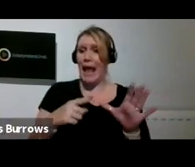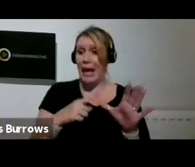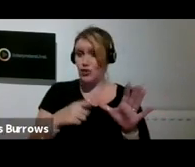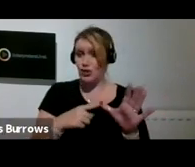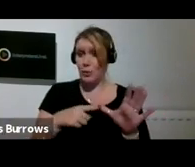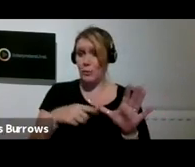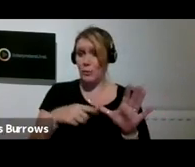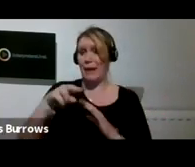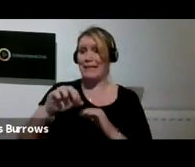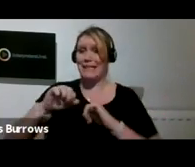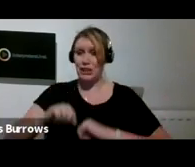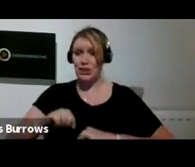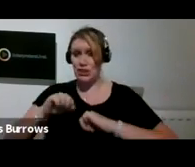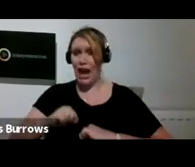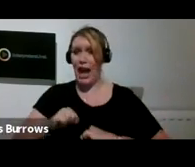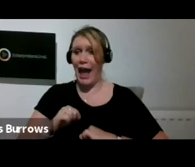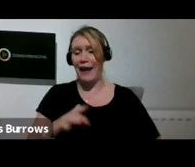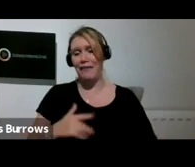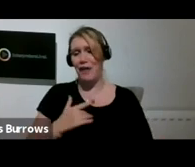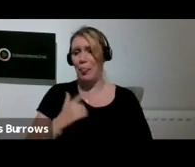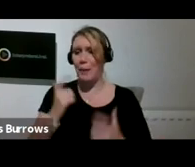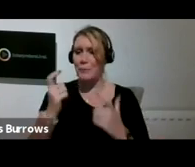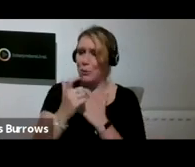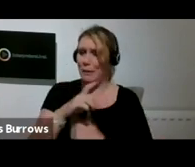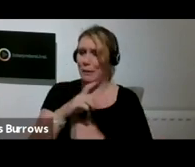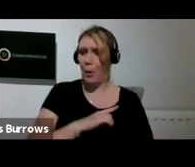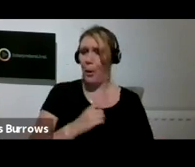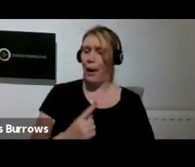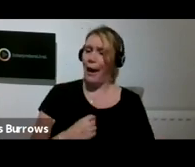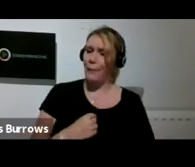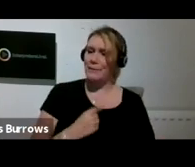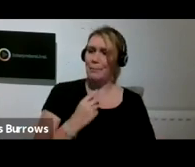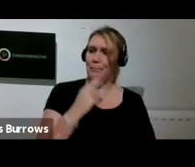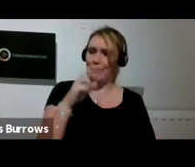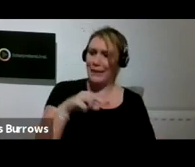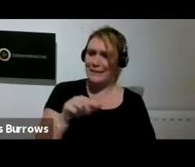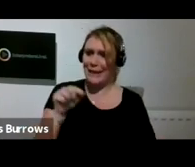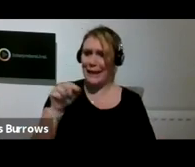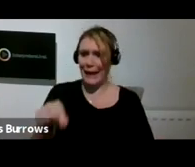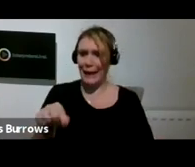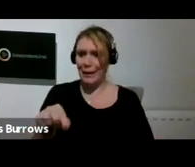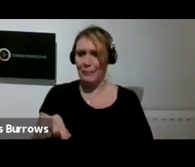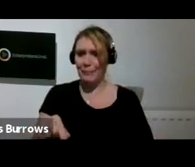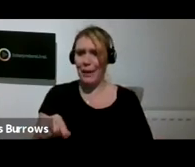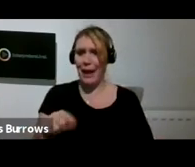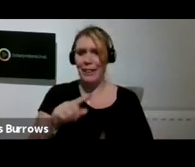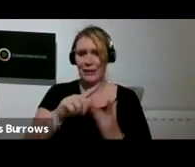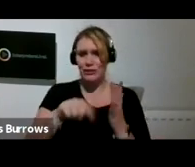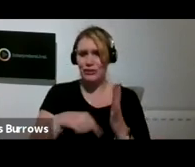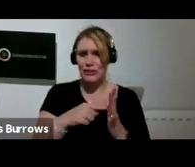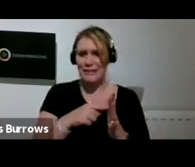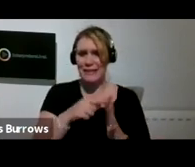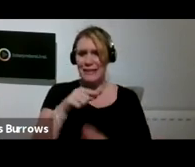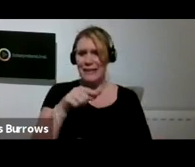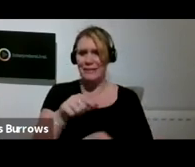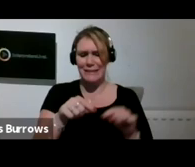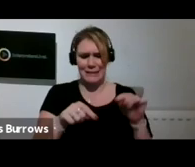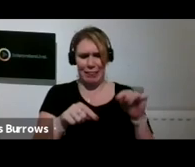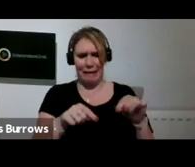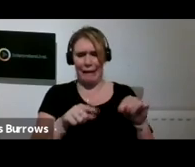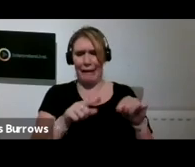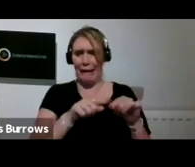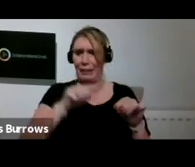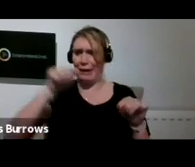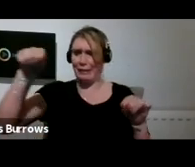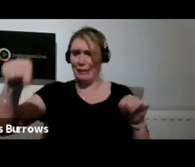amuses me. And Jessica's in one side of the painting and out the other, which again, is just all that thing of having a bit of fun